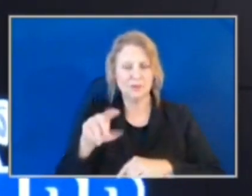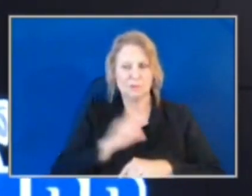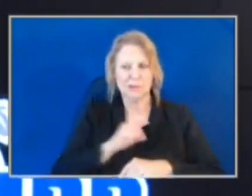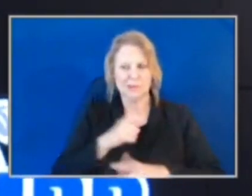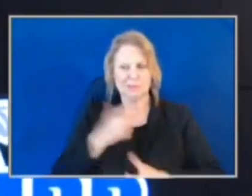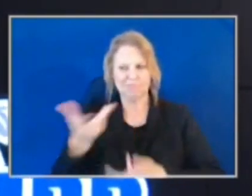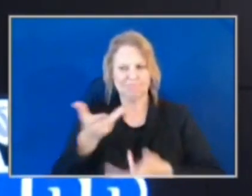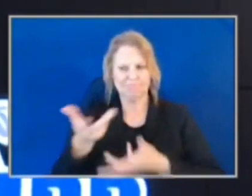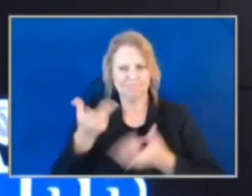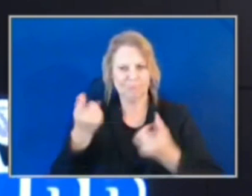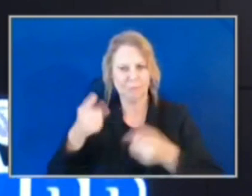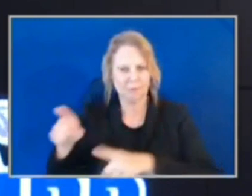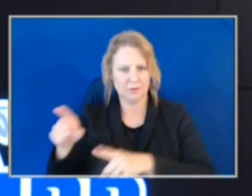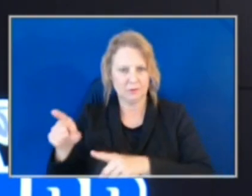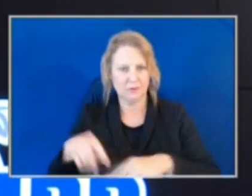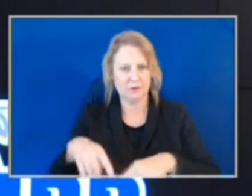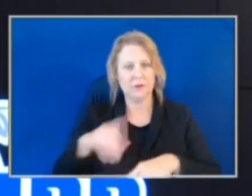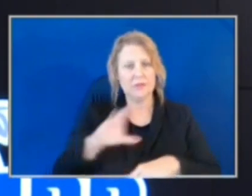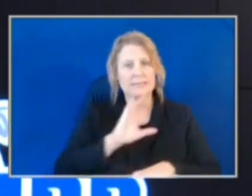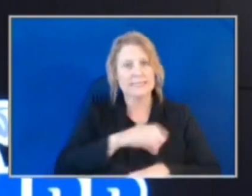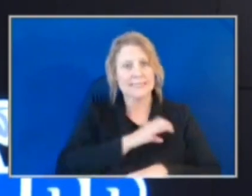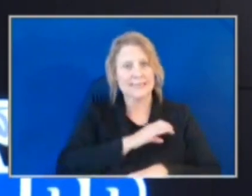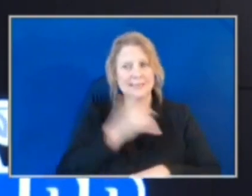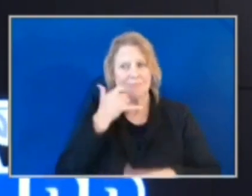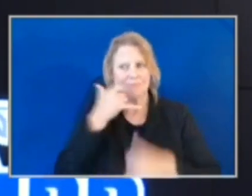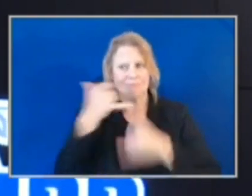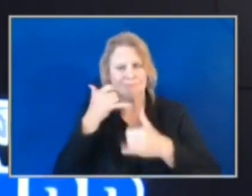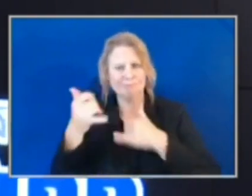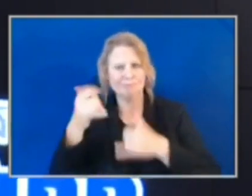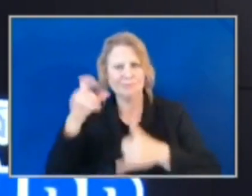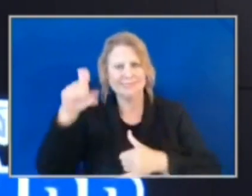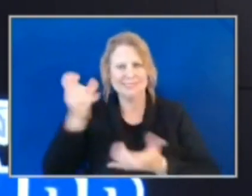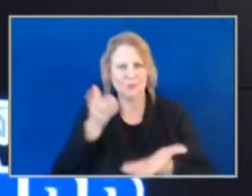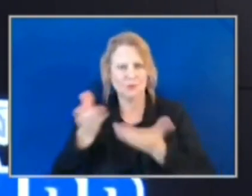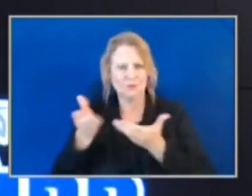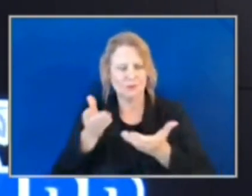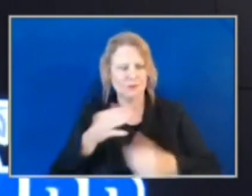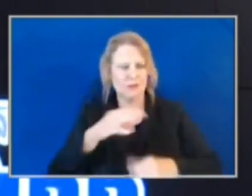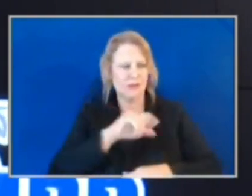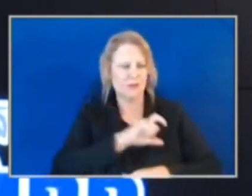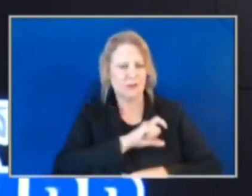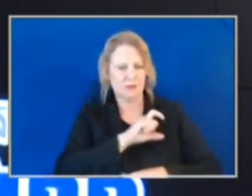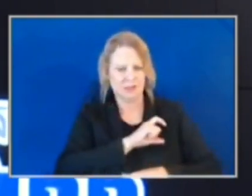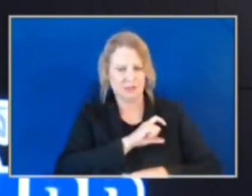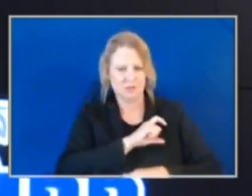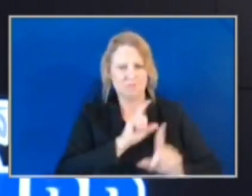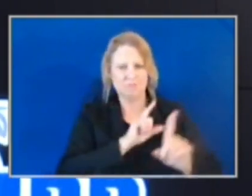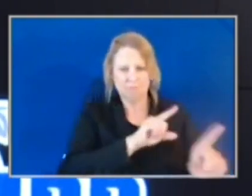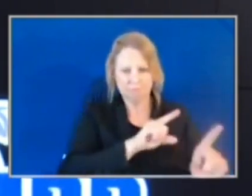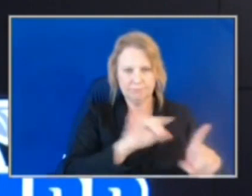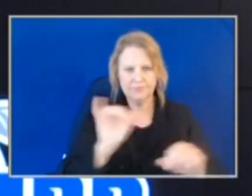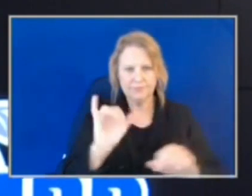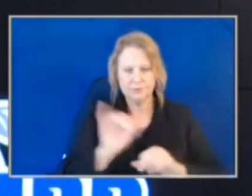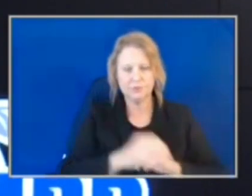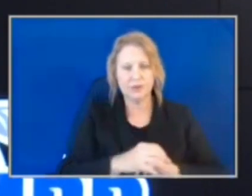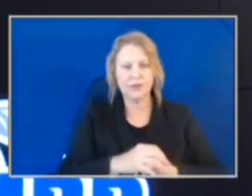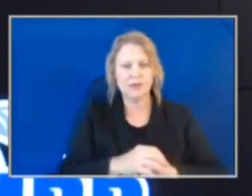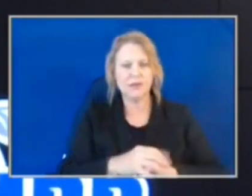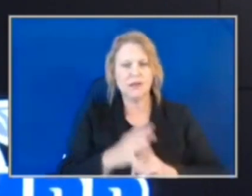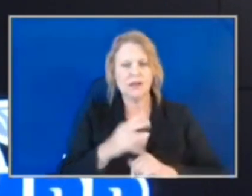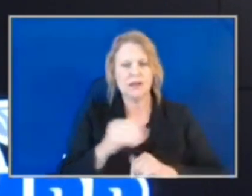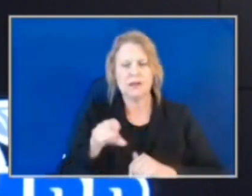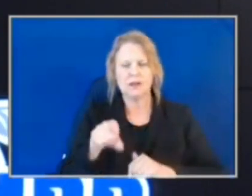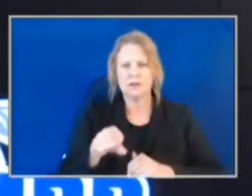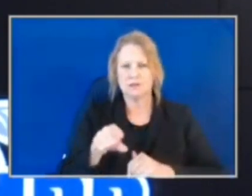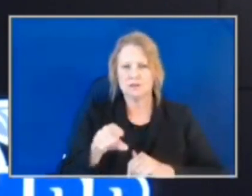includes citizens-initiated calls for service and officer-initiated cat events. This number stays relatively flat from last year.